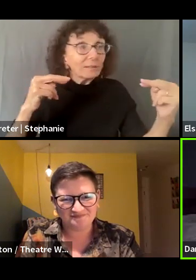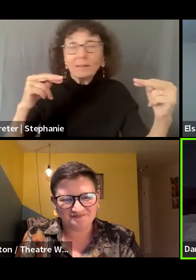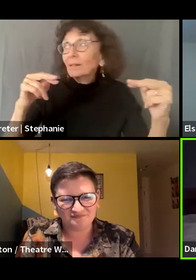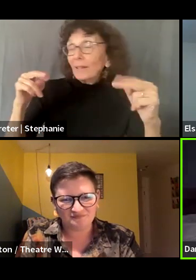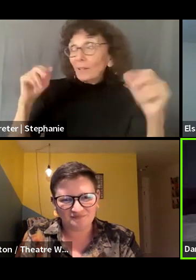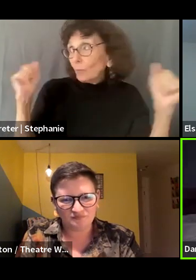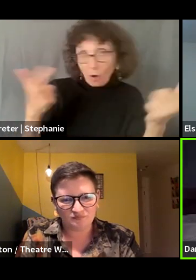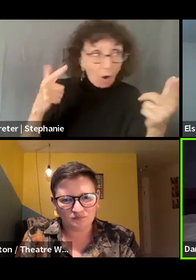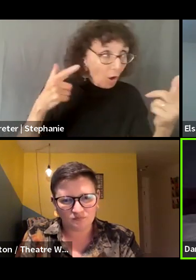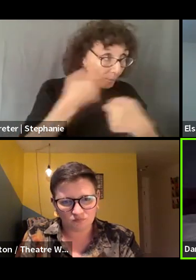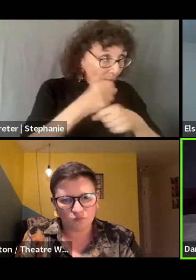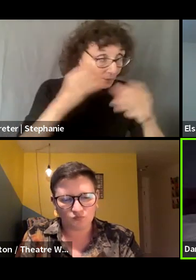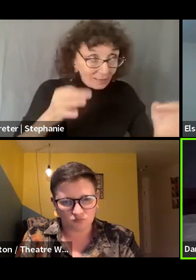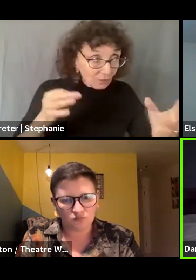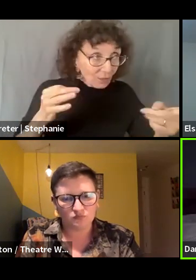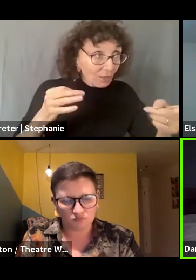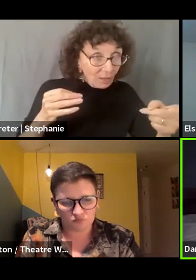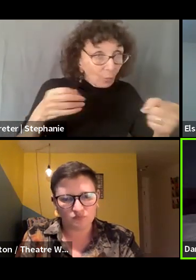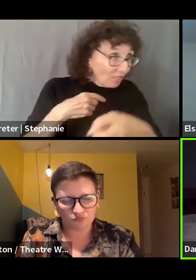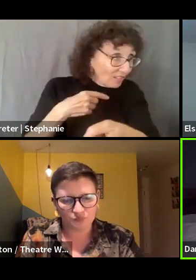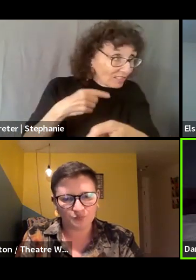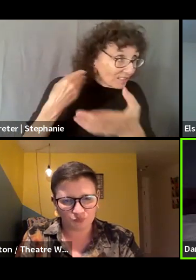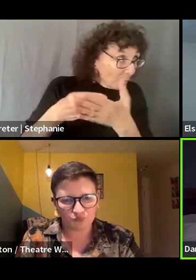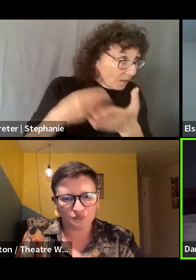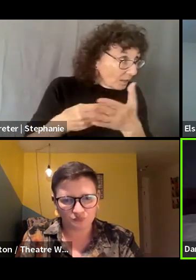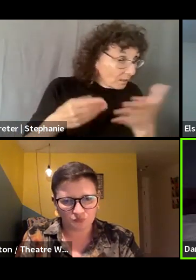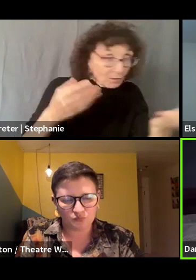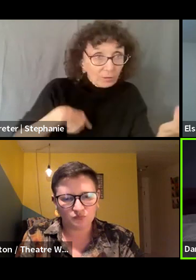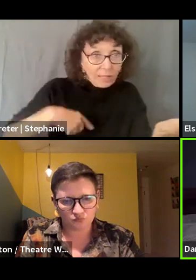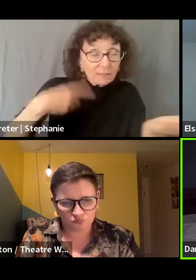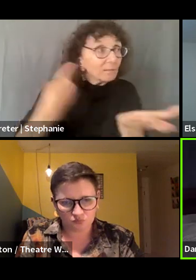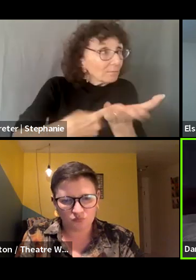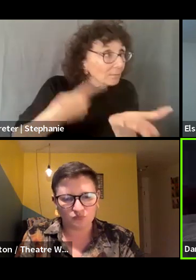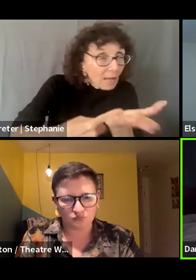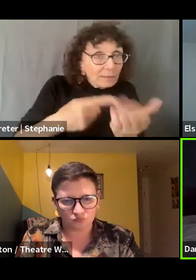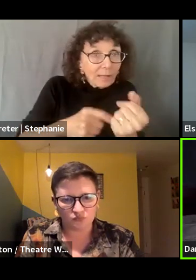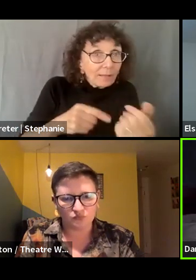okay, this is how it went out. Let's talk. went down. Like, let's talk about it. Let's check in.